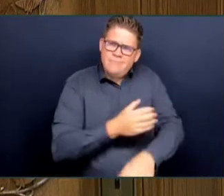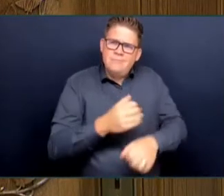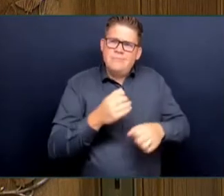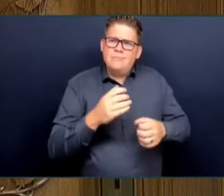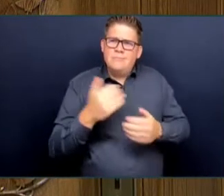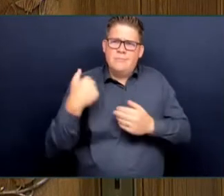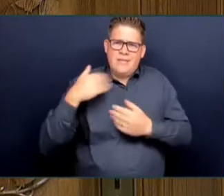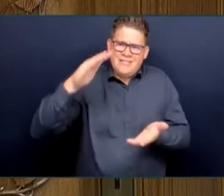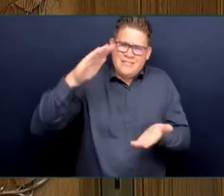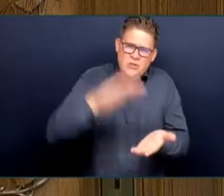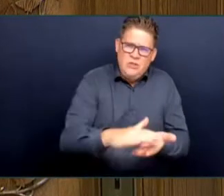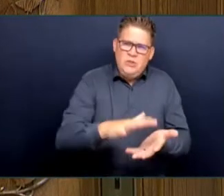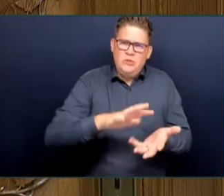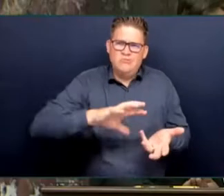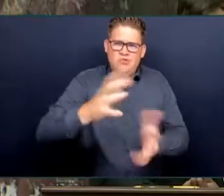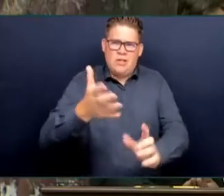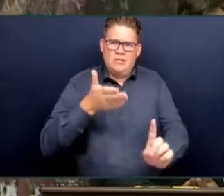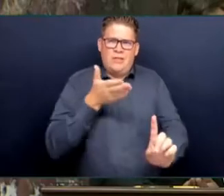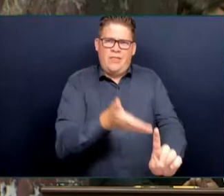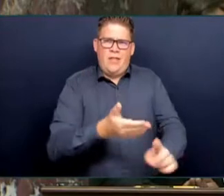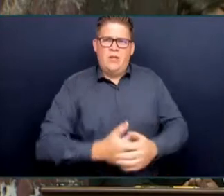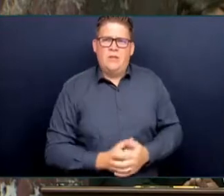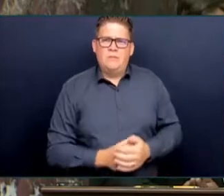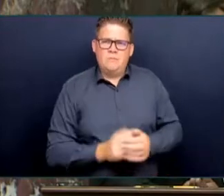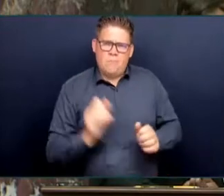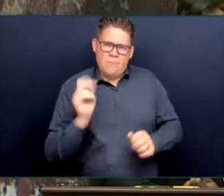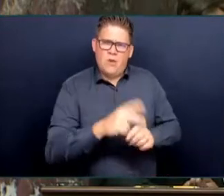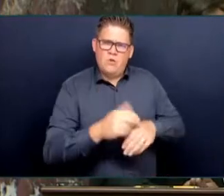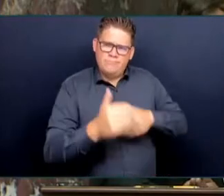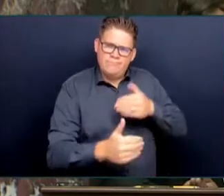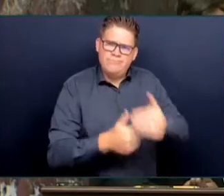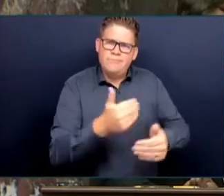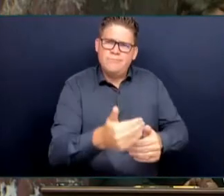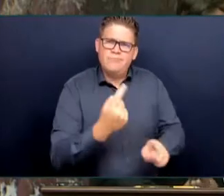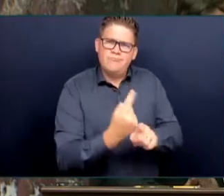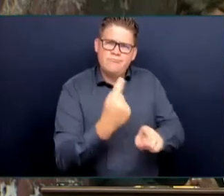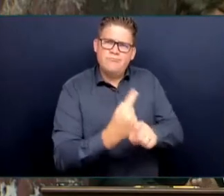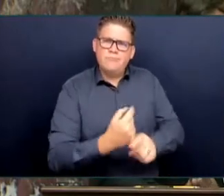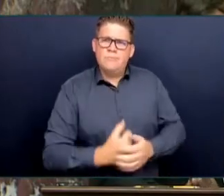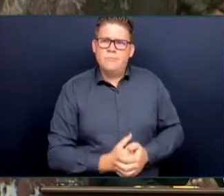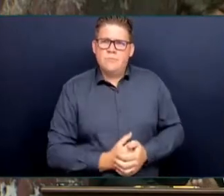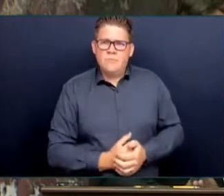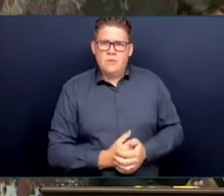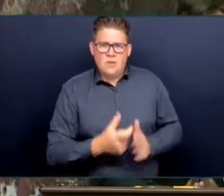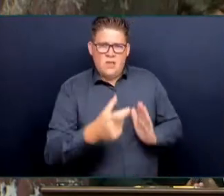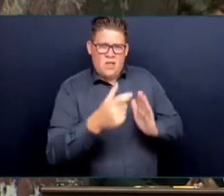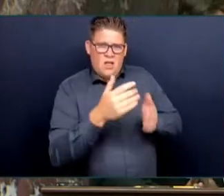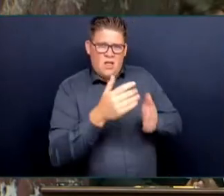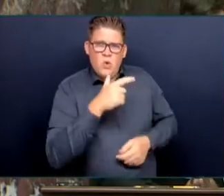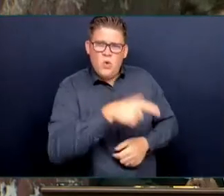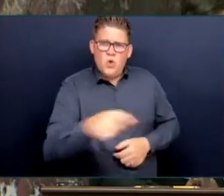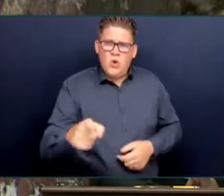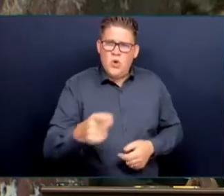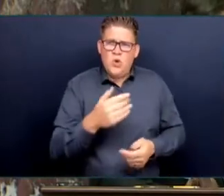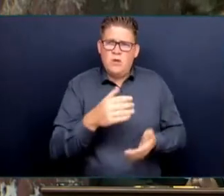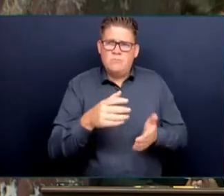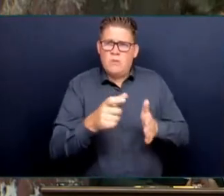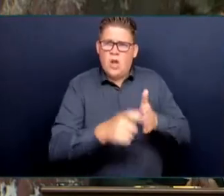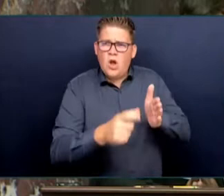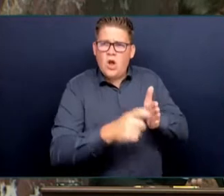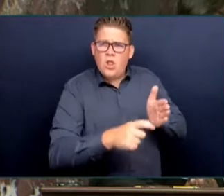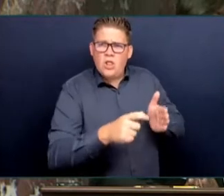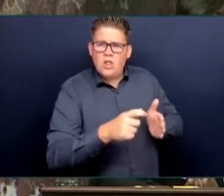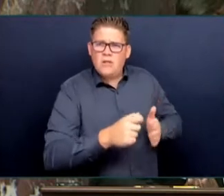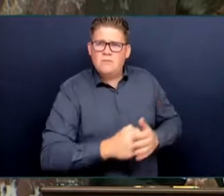Attorney General. There's no question, Mr. Speaker, that the Member is correct in saying people deserve to feel safe in their community, whether it's Chinatown or